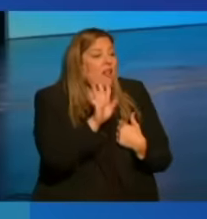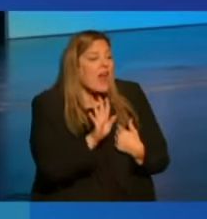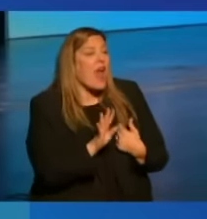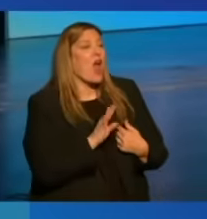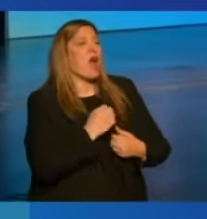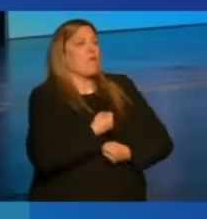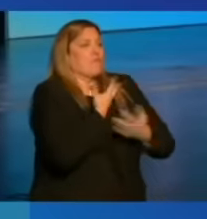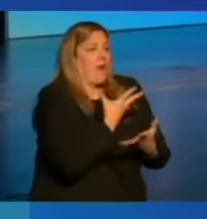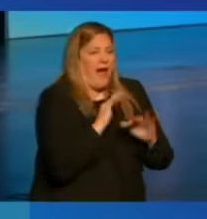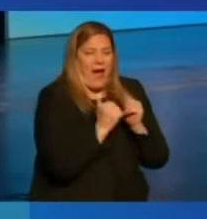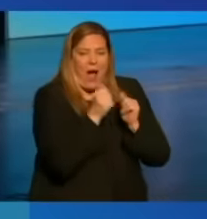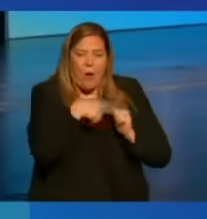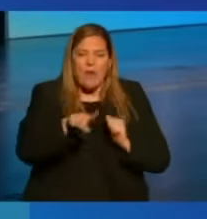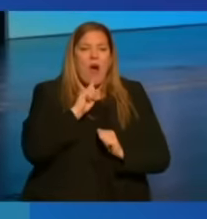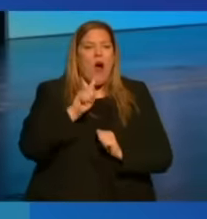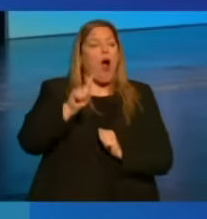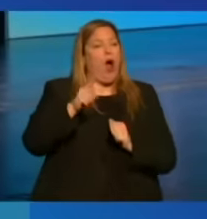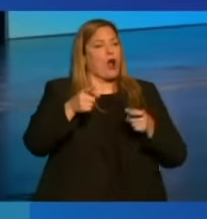how they're governed.